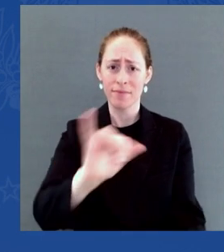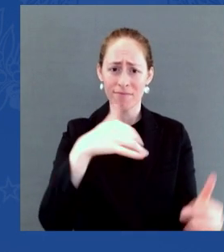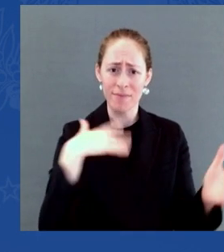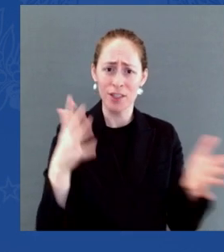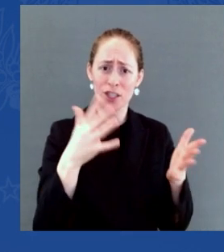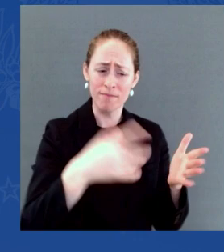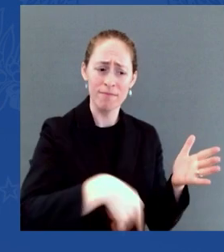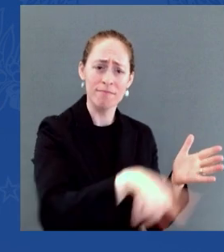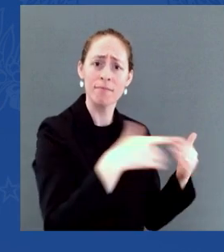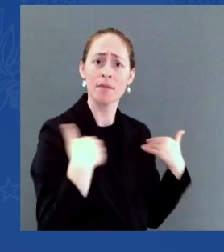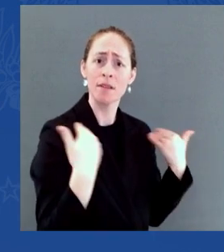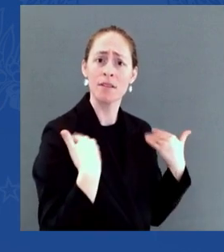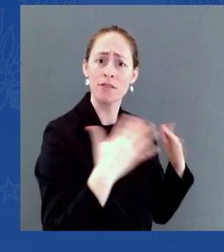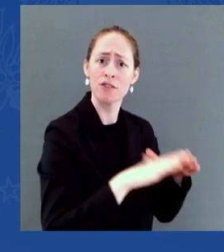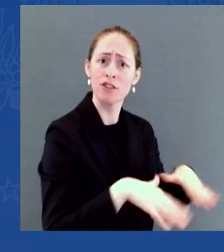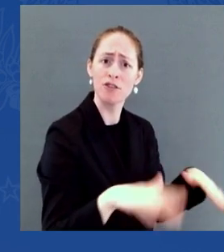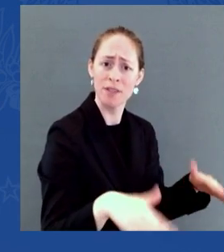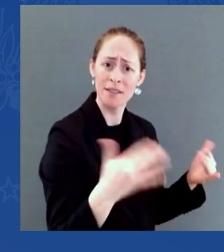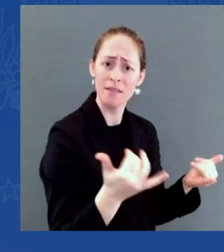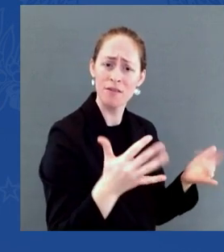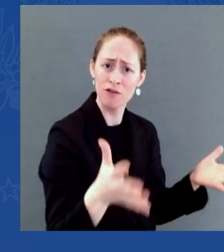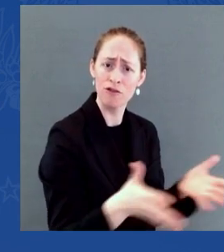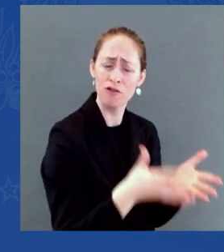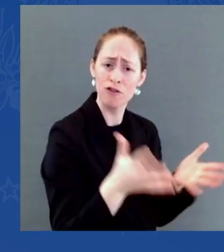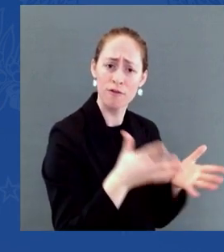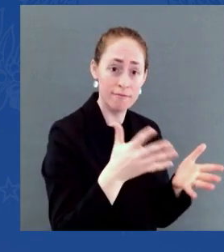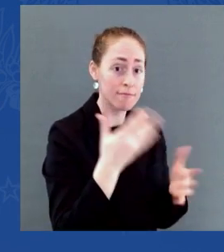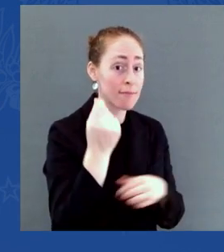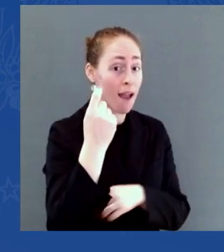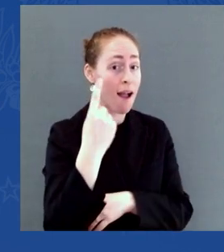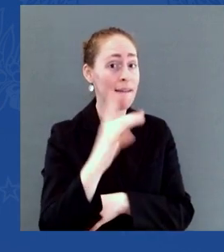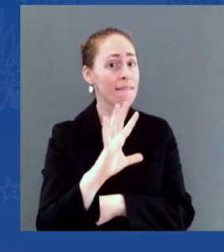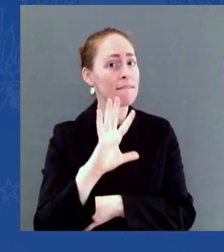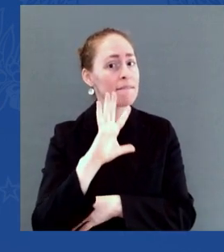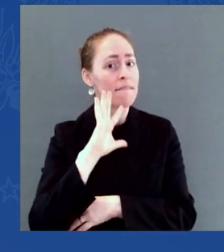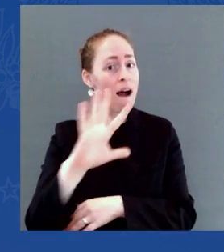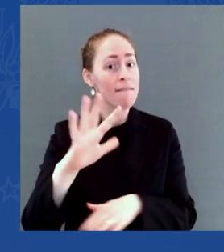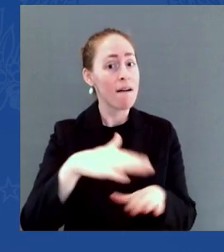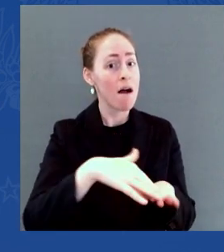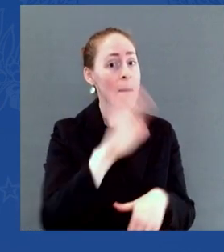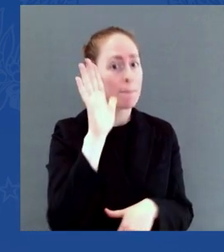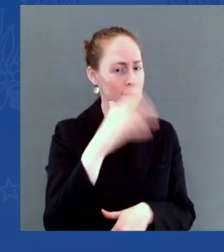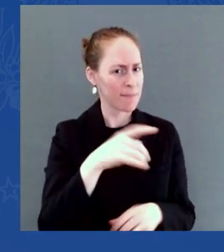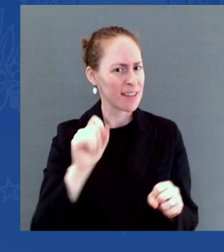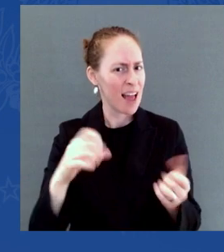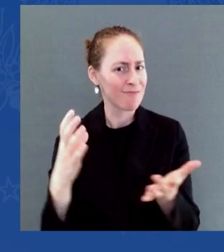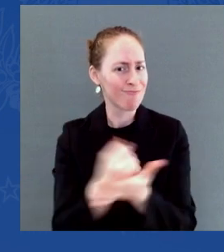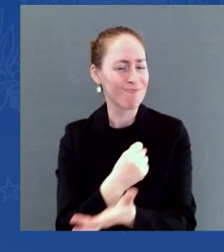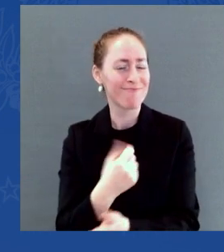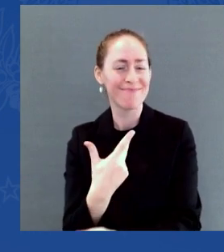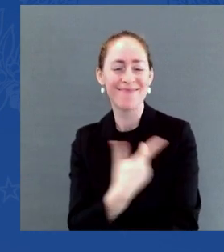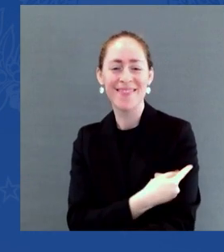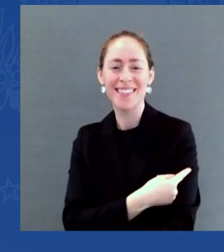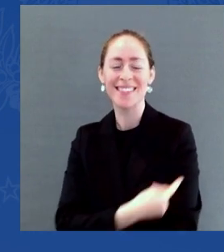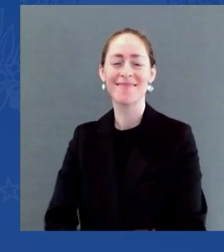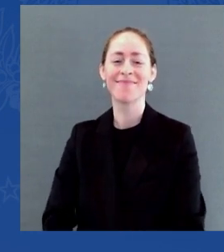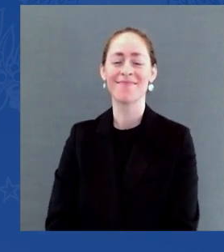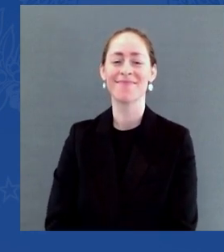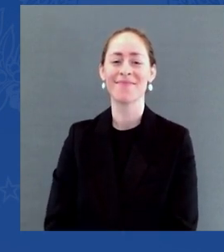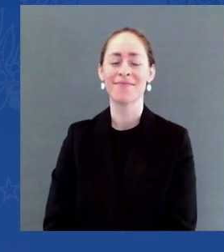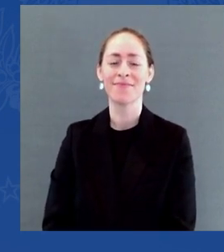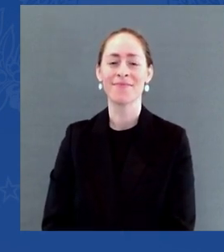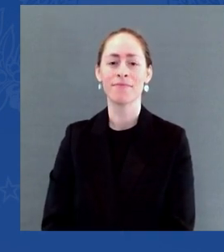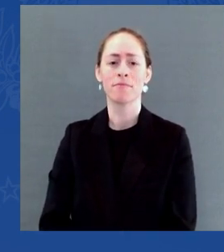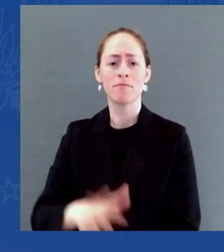Tomorrow, I'll be putting forward the next steps we'll be taking to fight COVID this winter, not with shutdowns or lockdowns, with more widespread